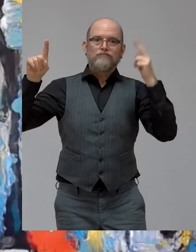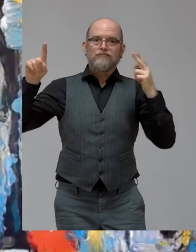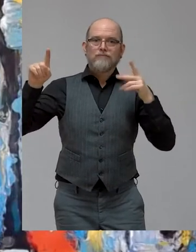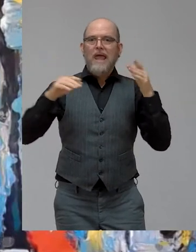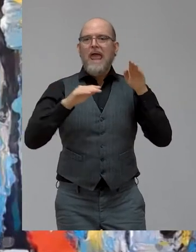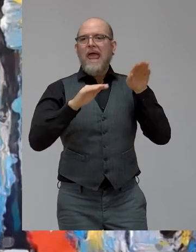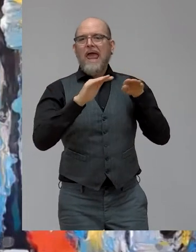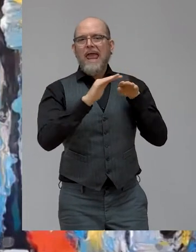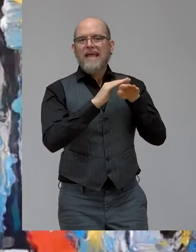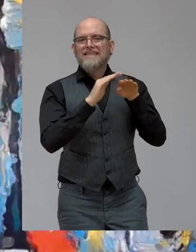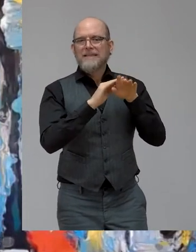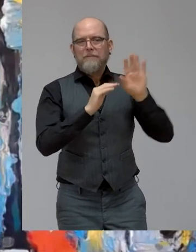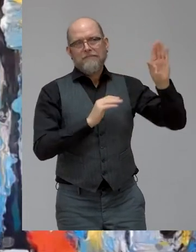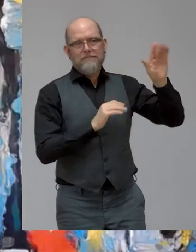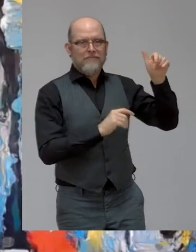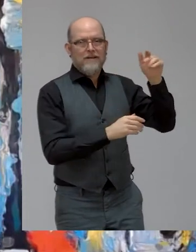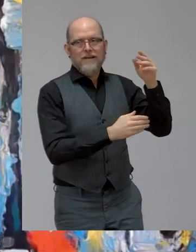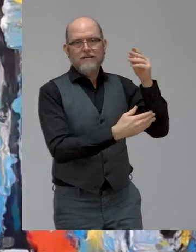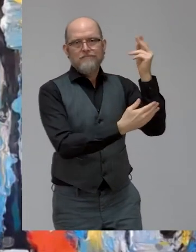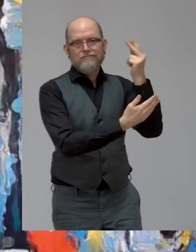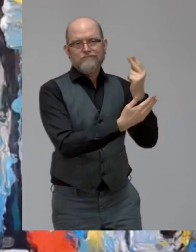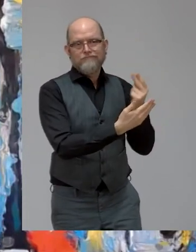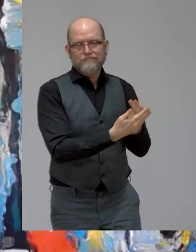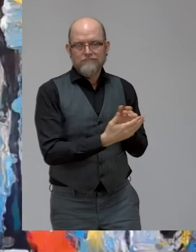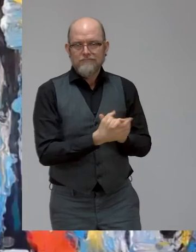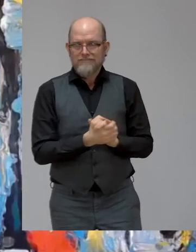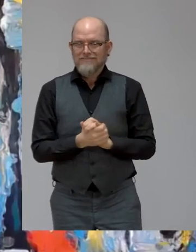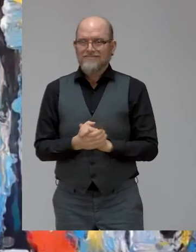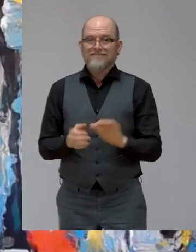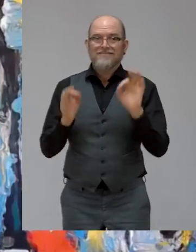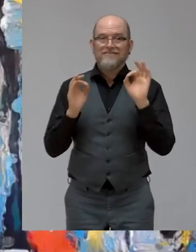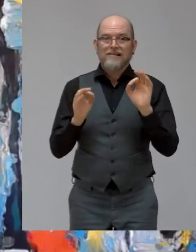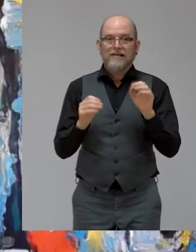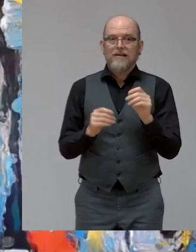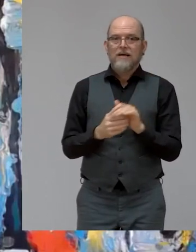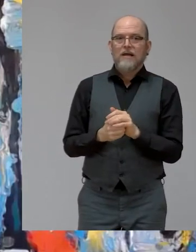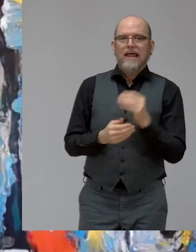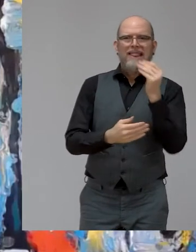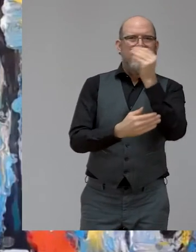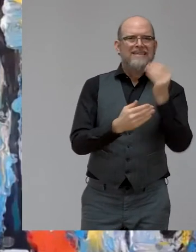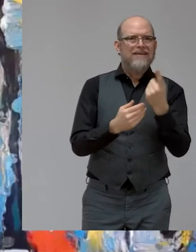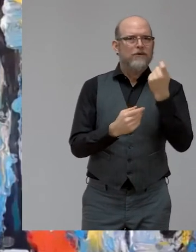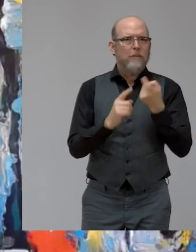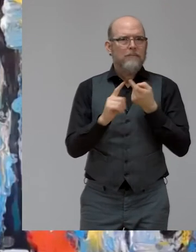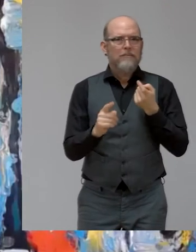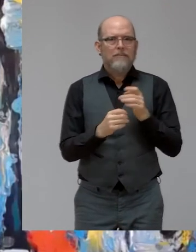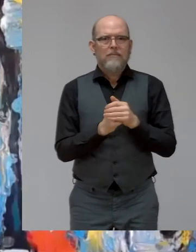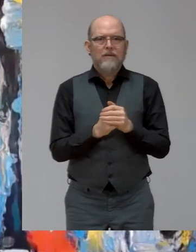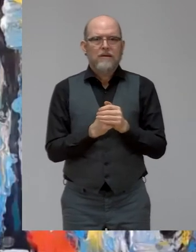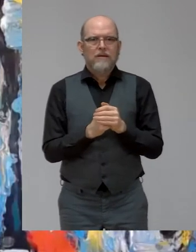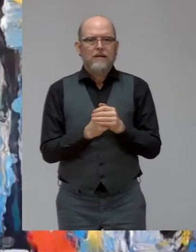that was drawn in memory of Neta Rotman, who, believe me, it is her birthday today. She would have loved to be here.